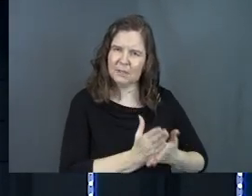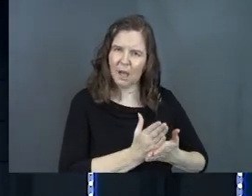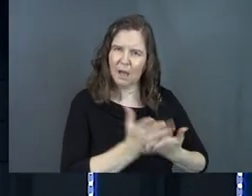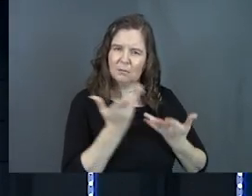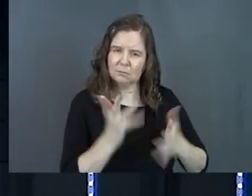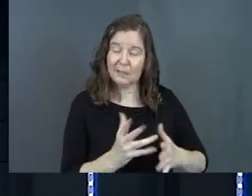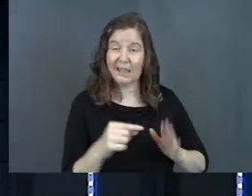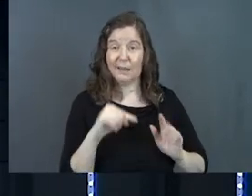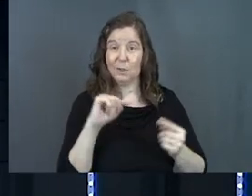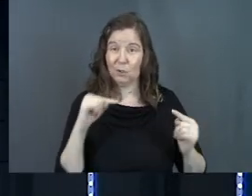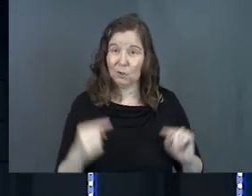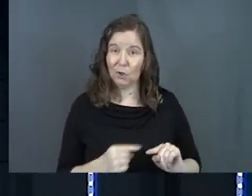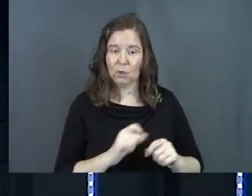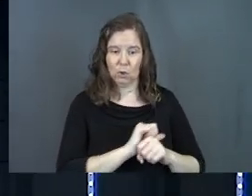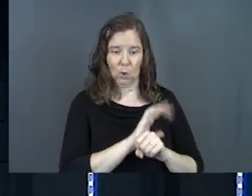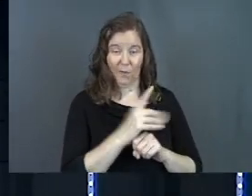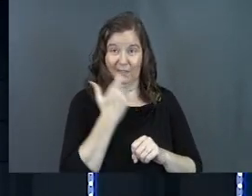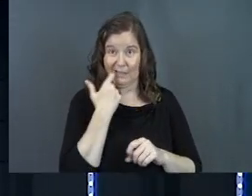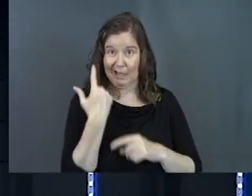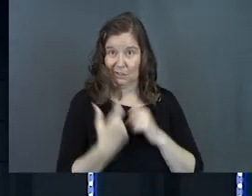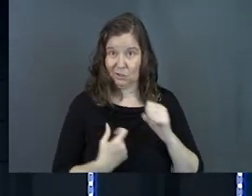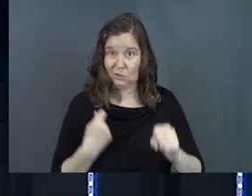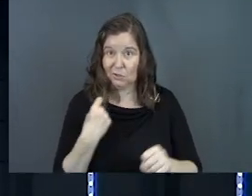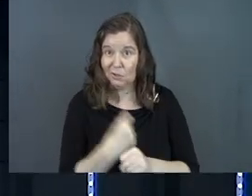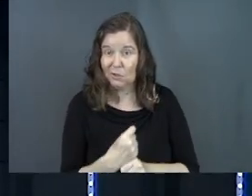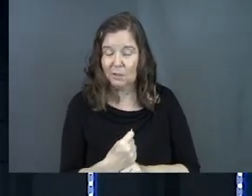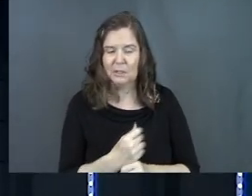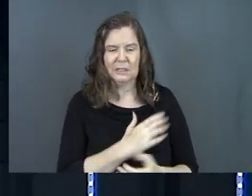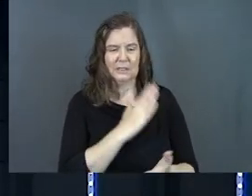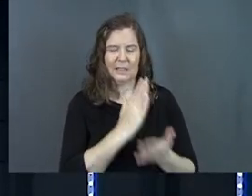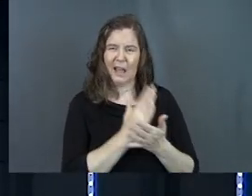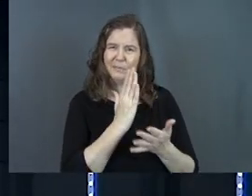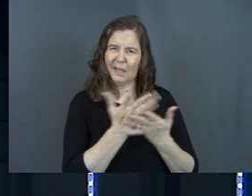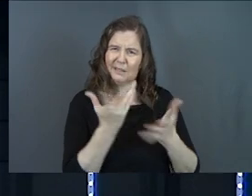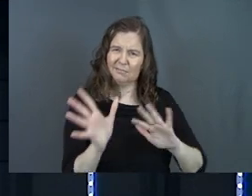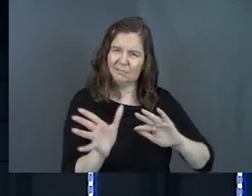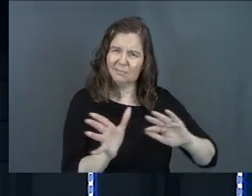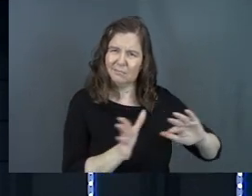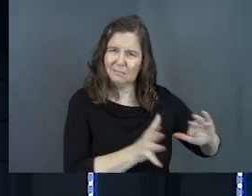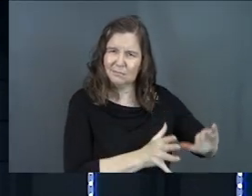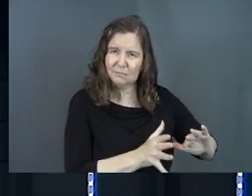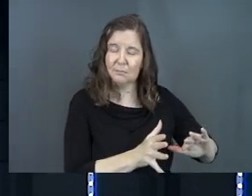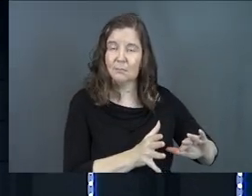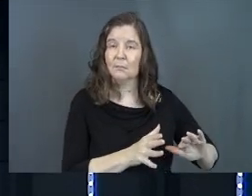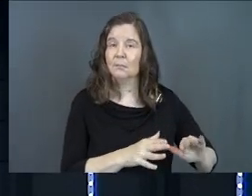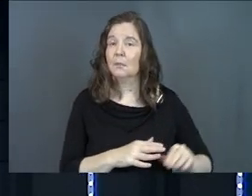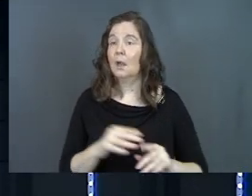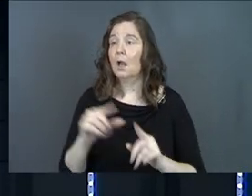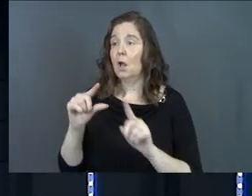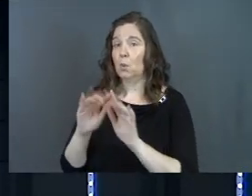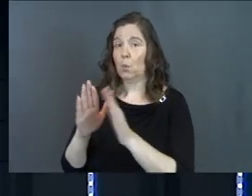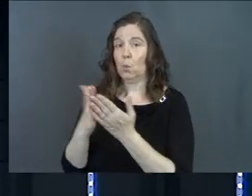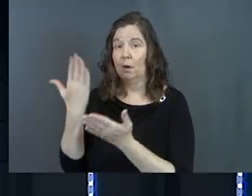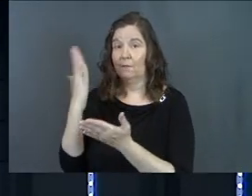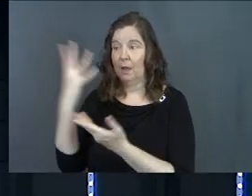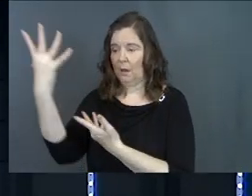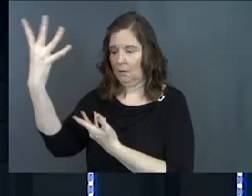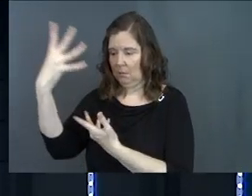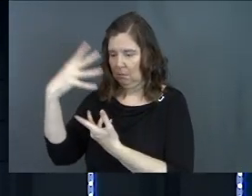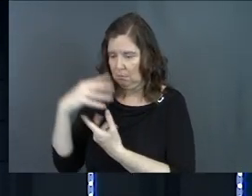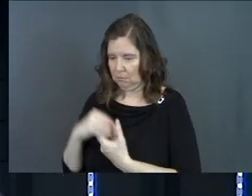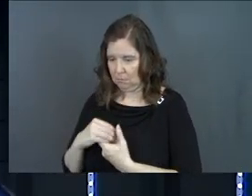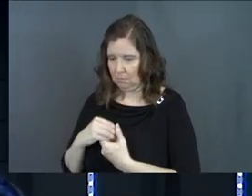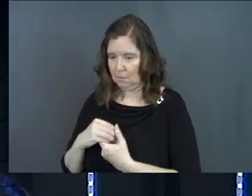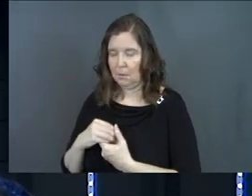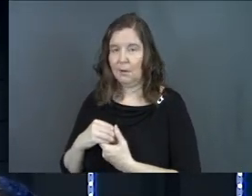these things that have been killing you COVID this last year. Stop all that stuff and bring the word of God in.